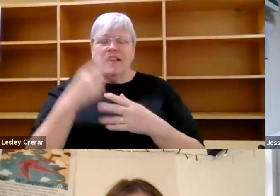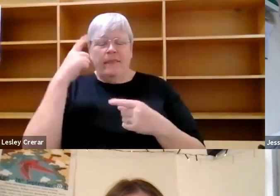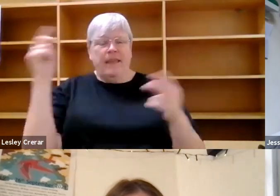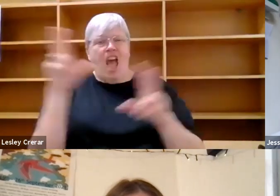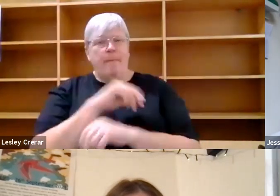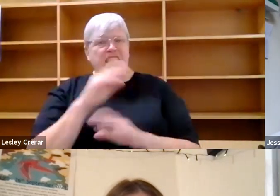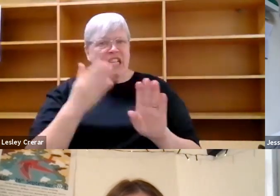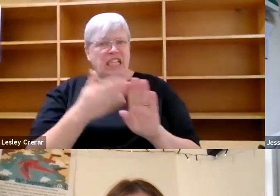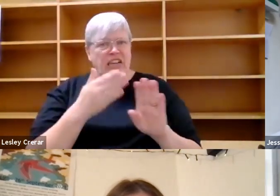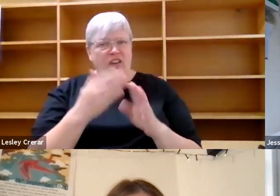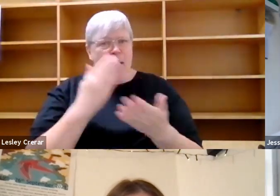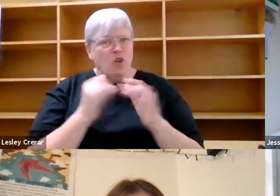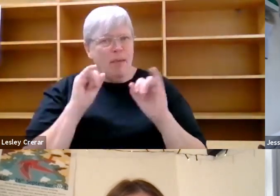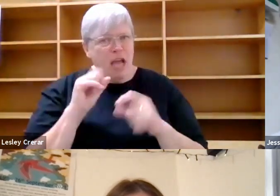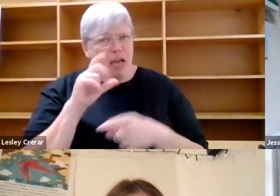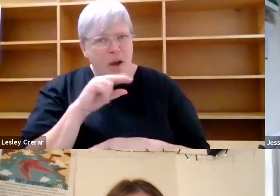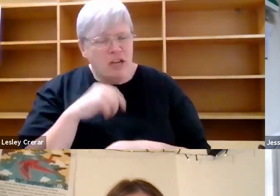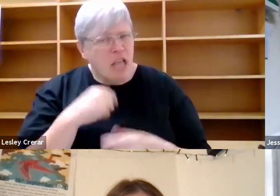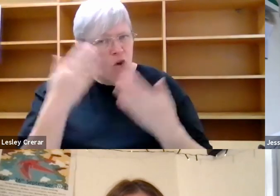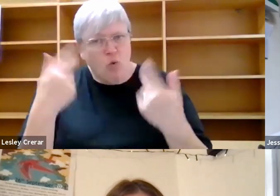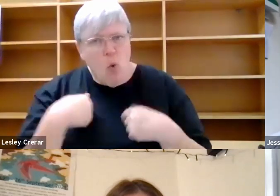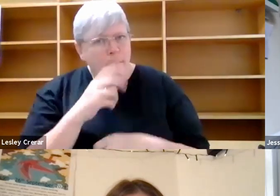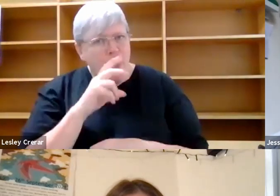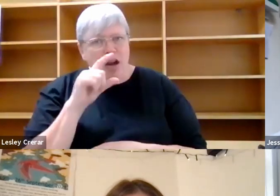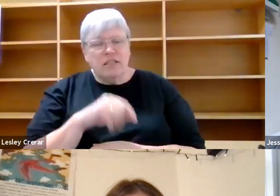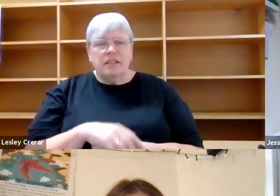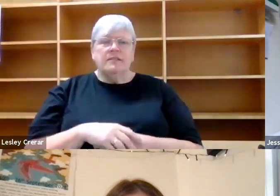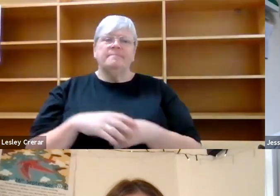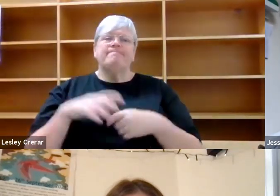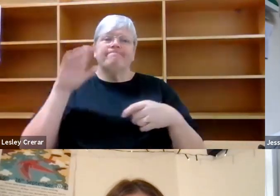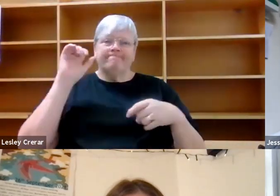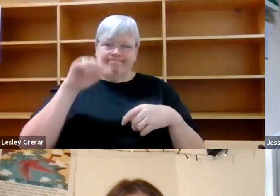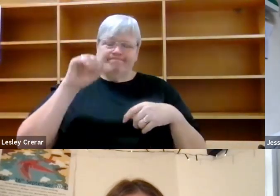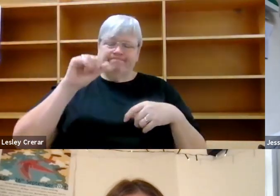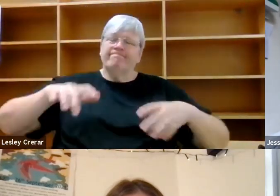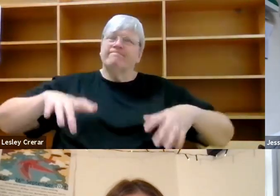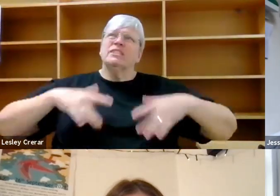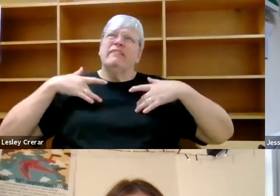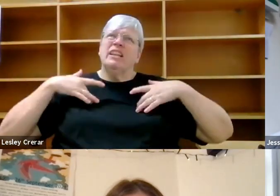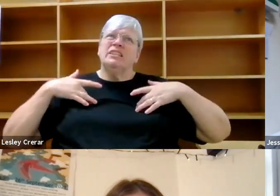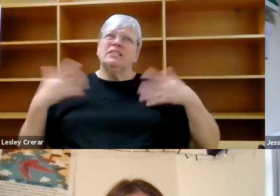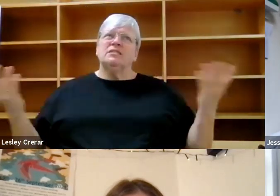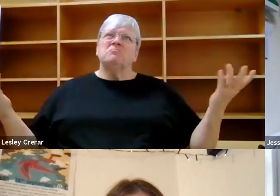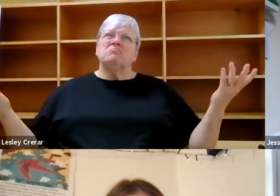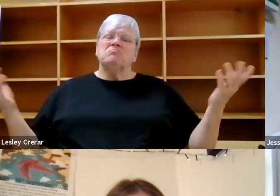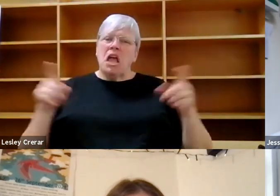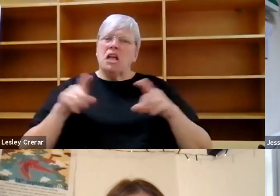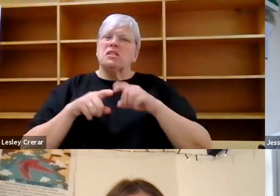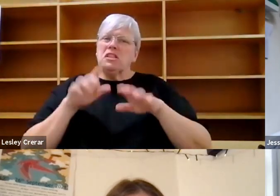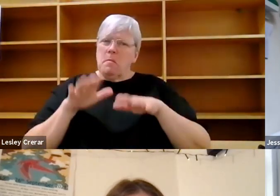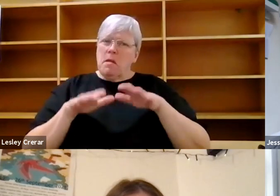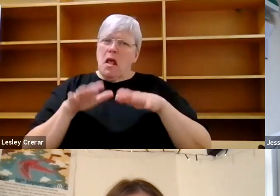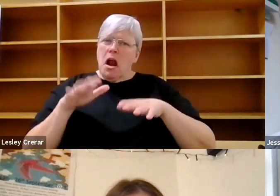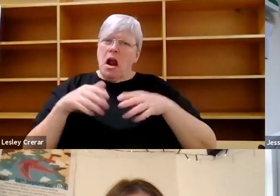birds and being really bad at birds. Um, yeah, I feel like I got into it in a similar way in,